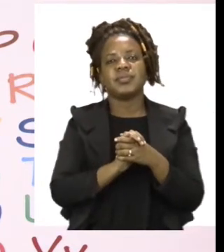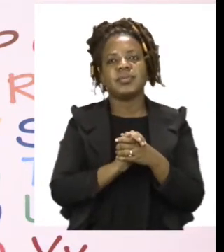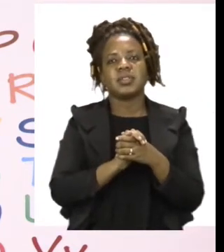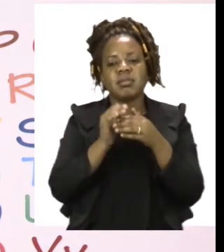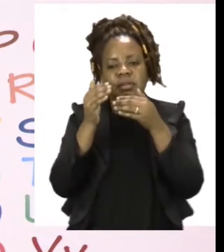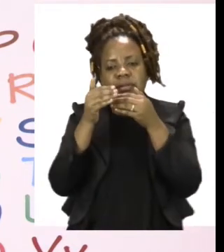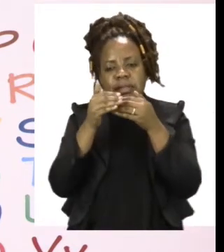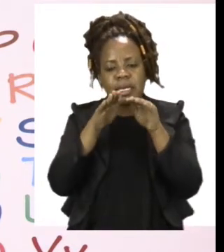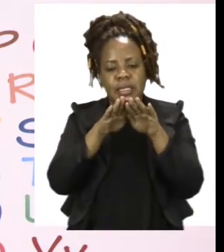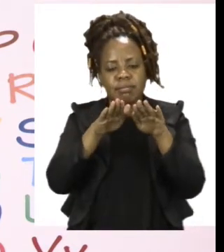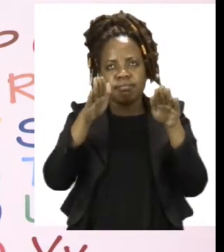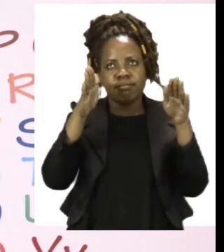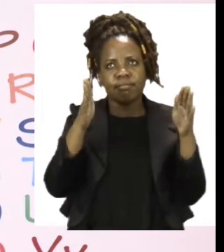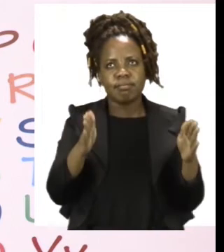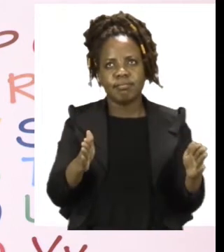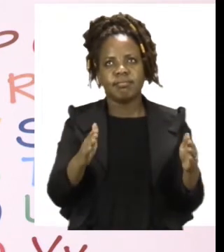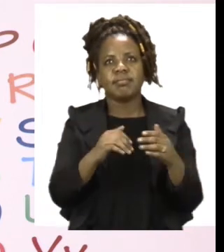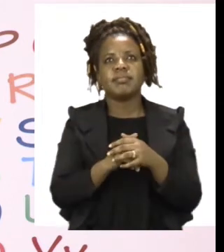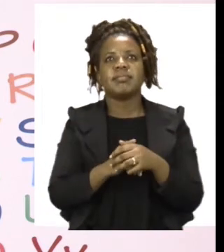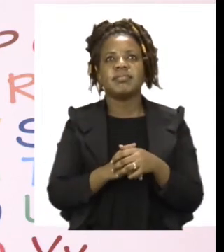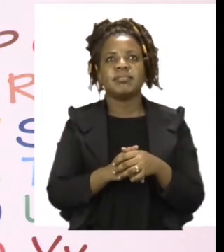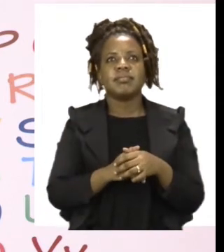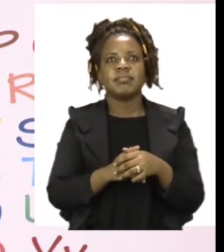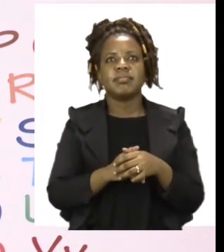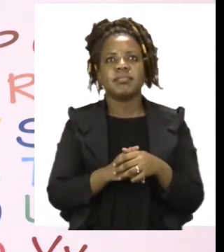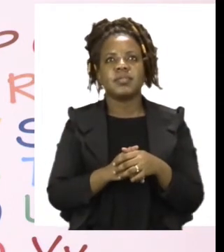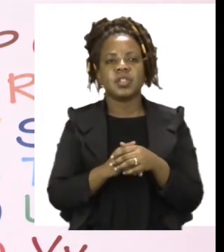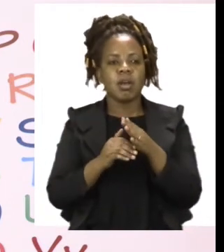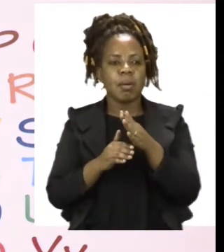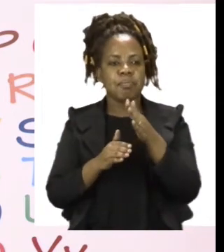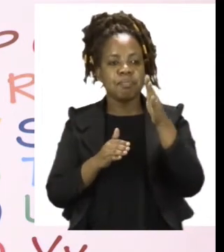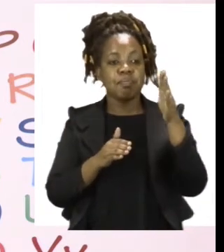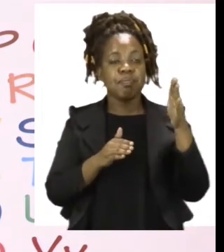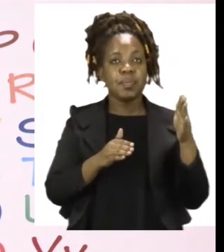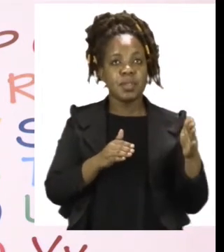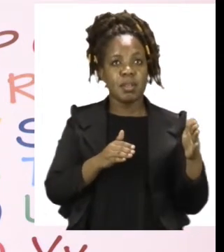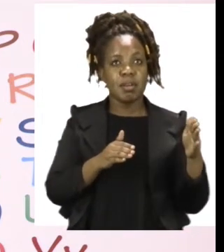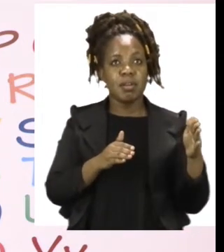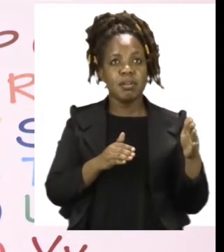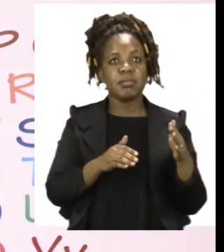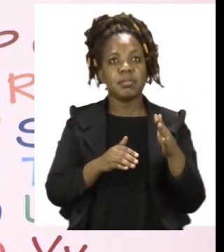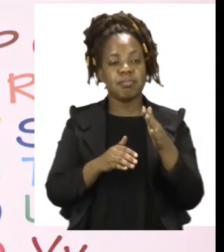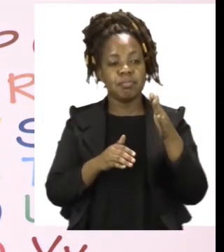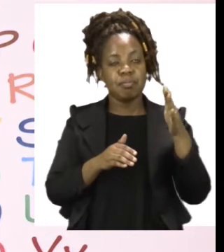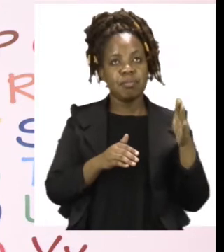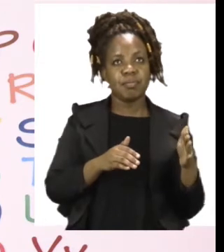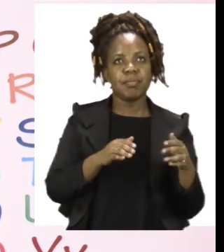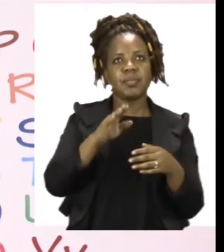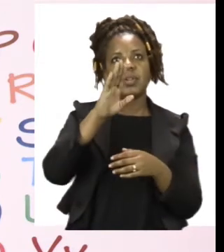Well done. What about beside? The lion is